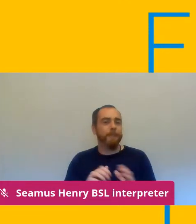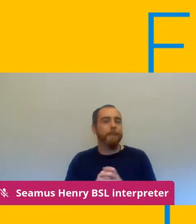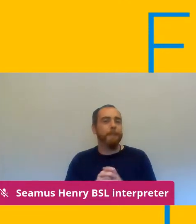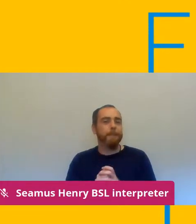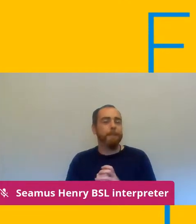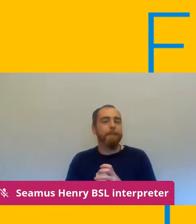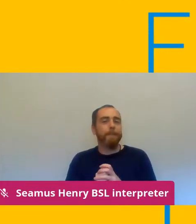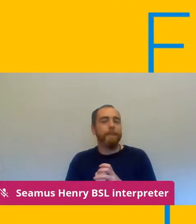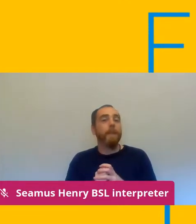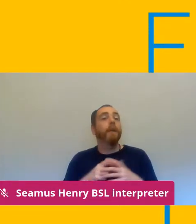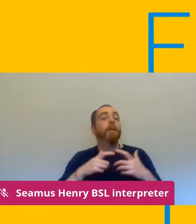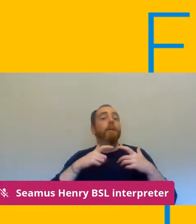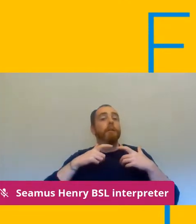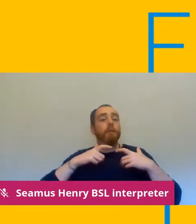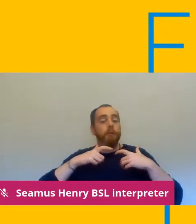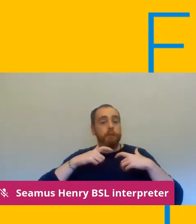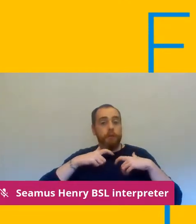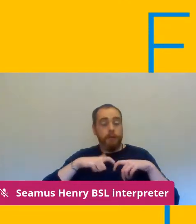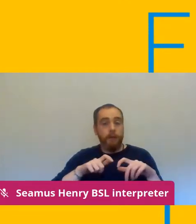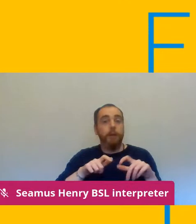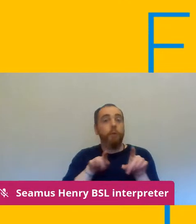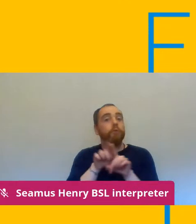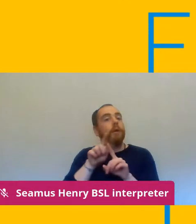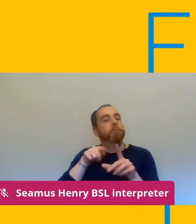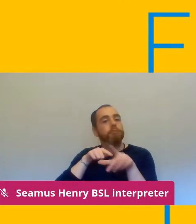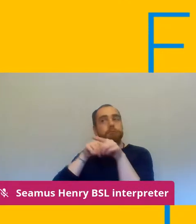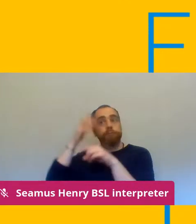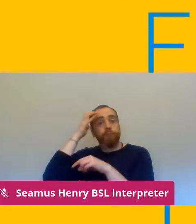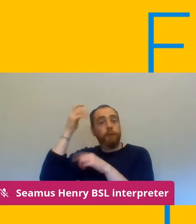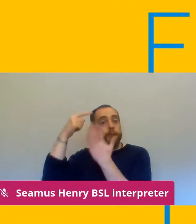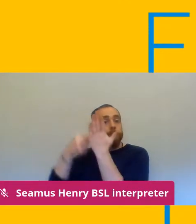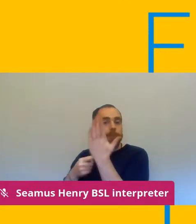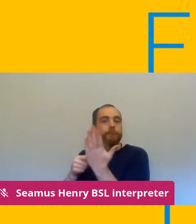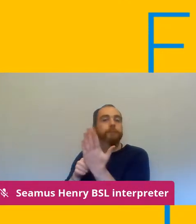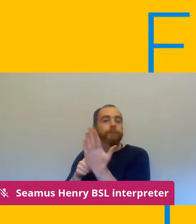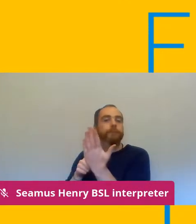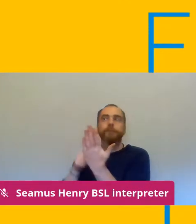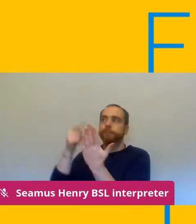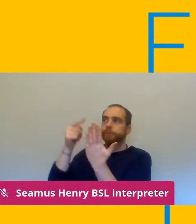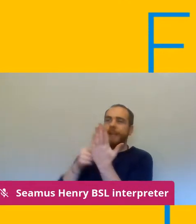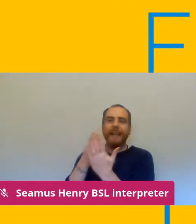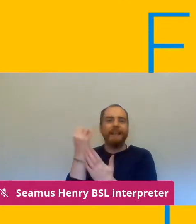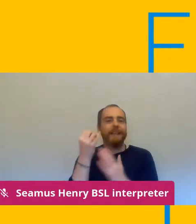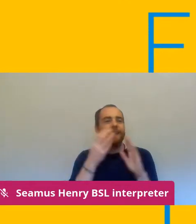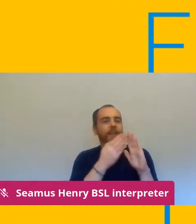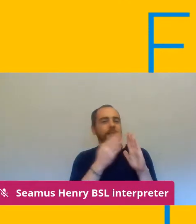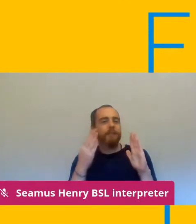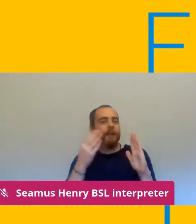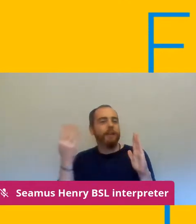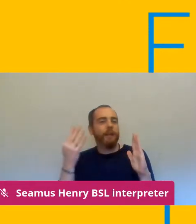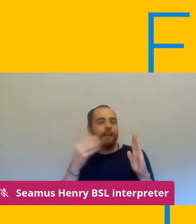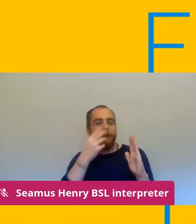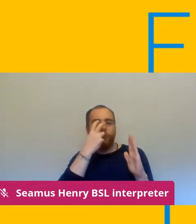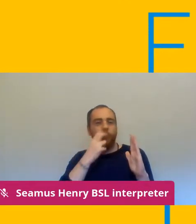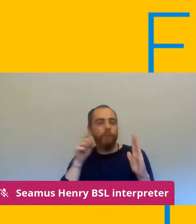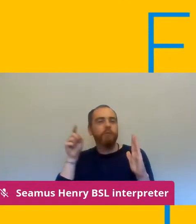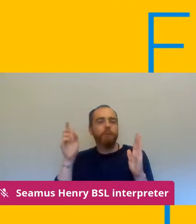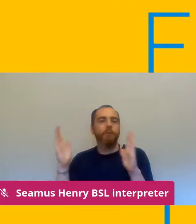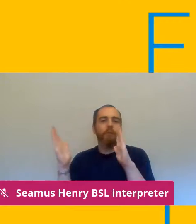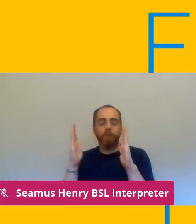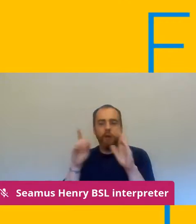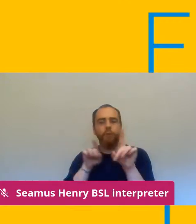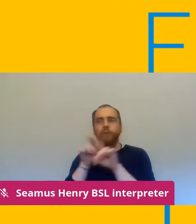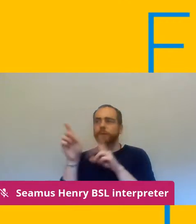on site um uh so trying to work around that situation and reduce numbers on sites at any one time and class sizes